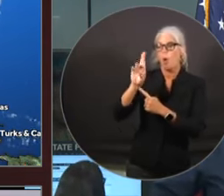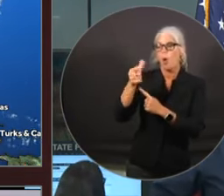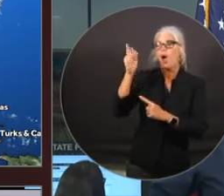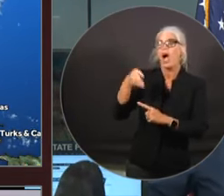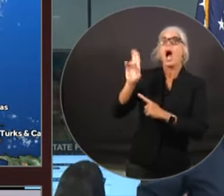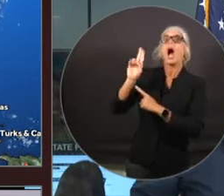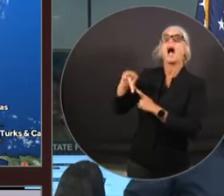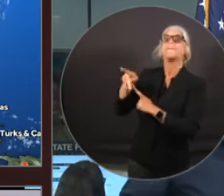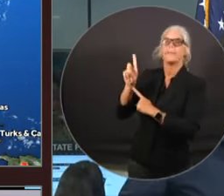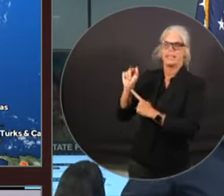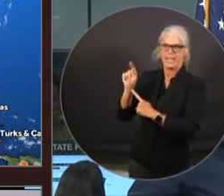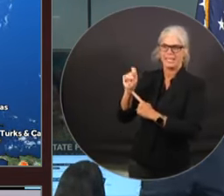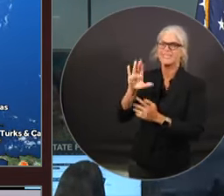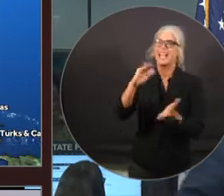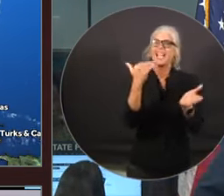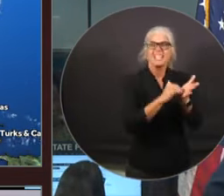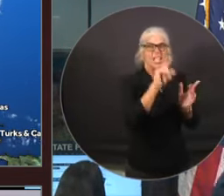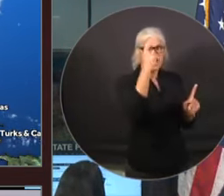thank you for your leadership.